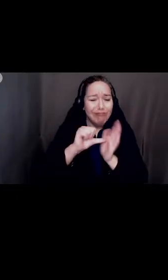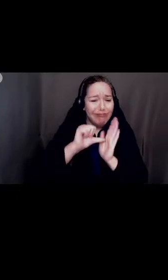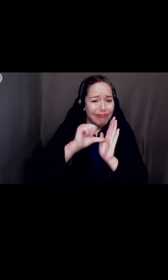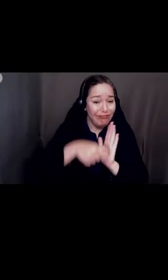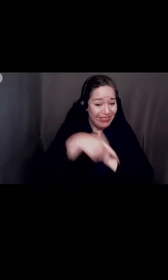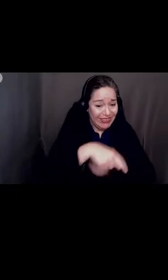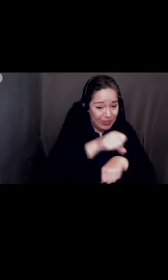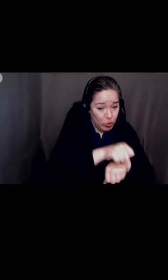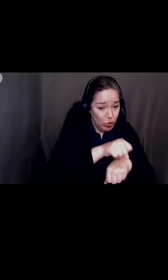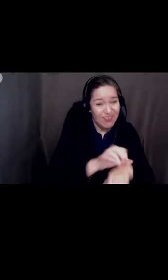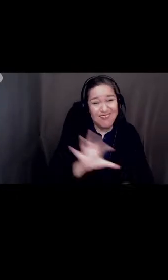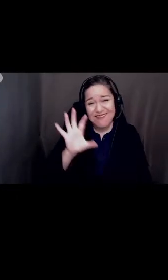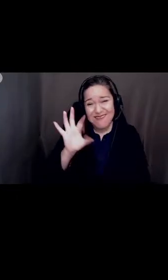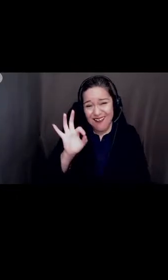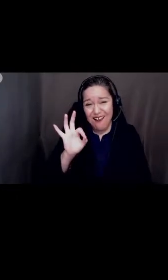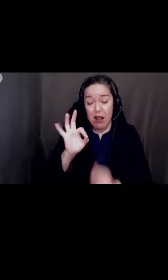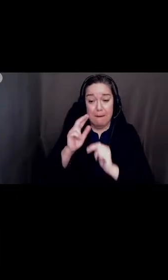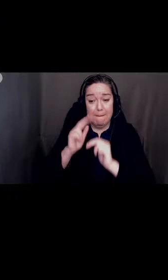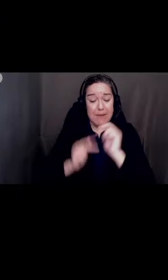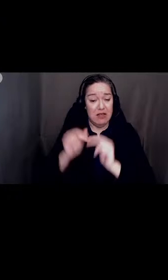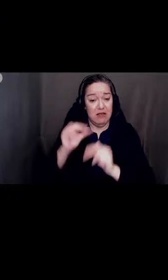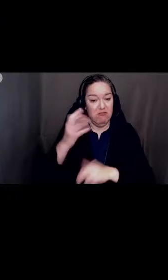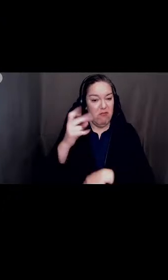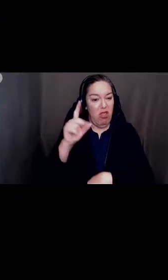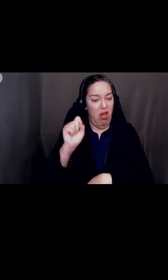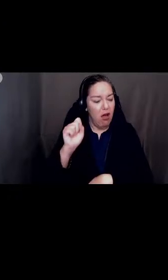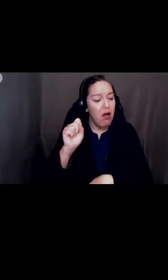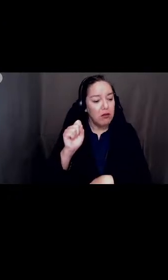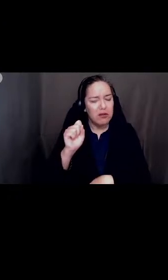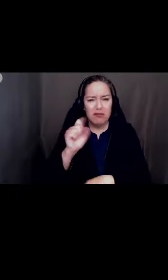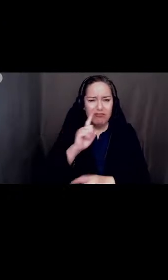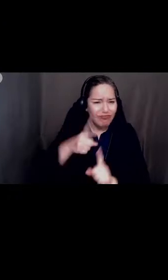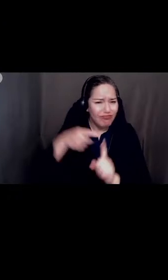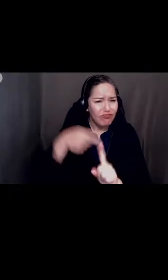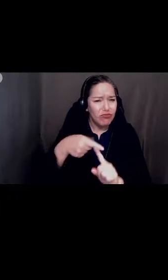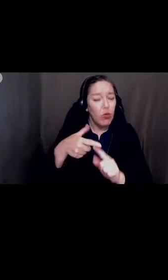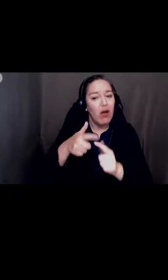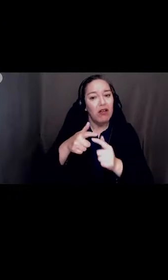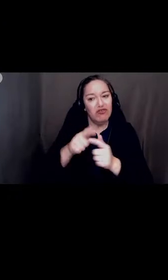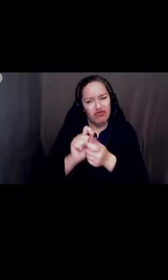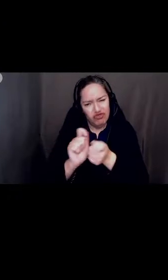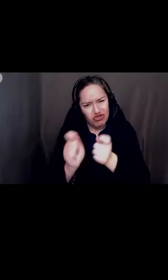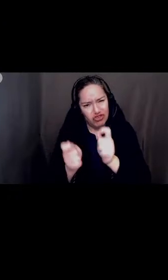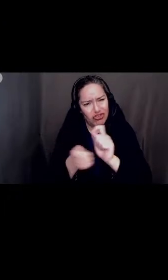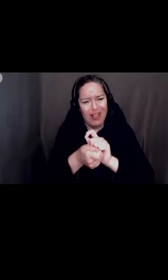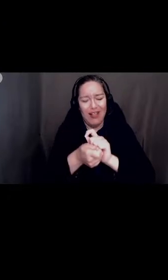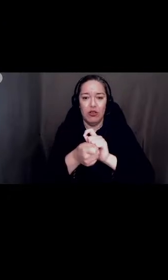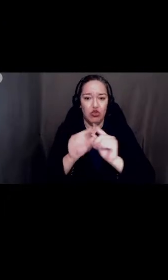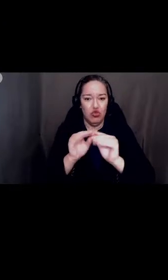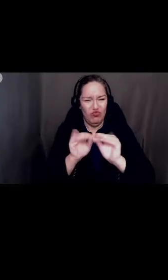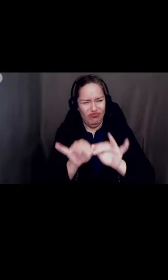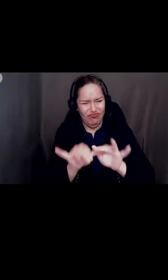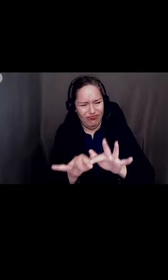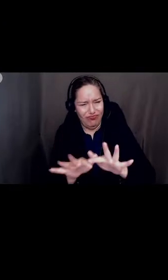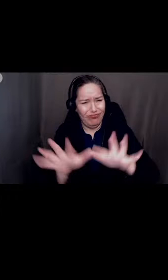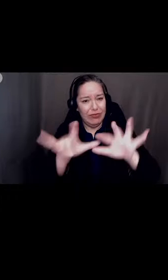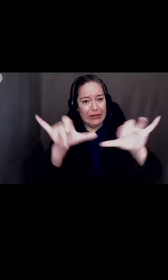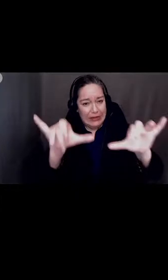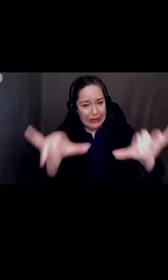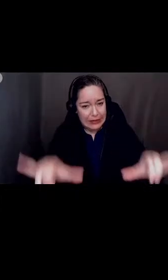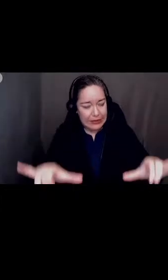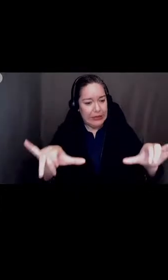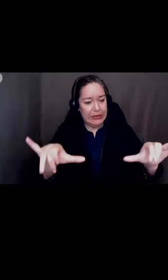blocks is about transformational change in our system, and we know it's going to be for the better for our district